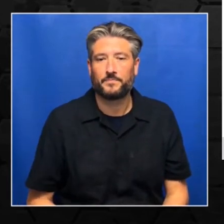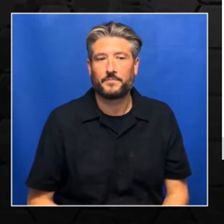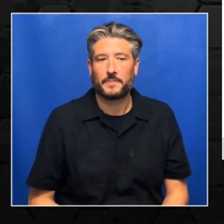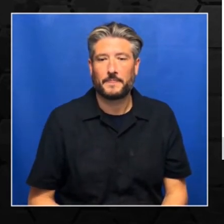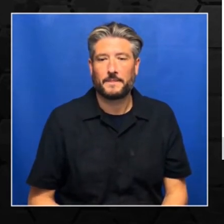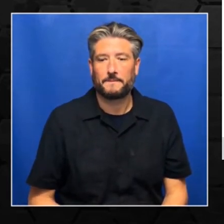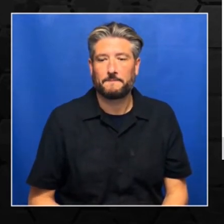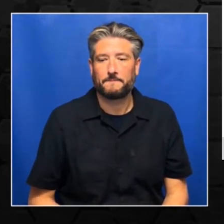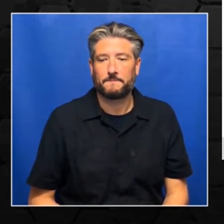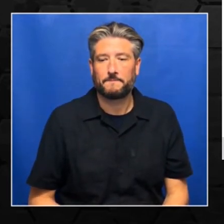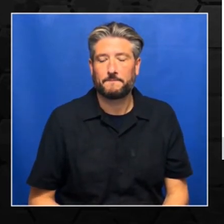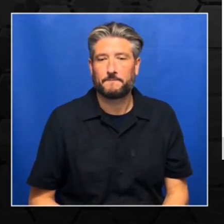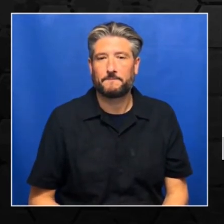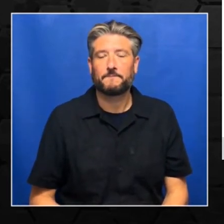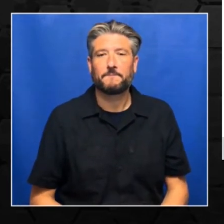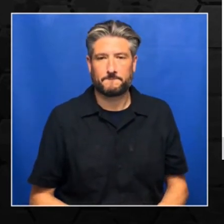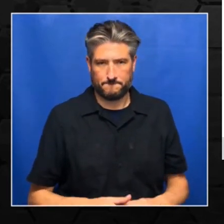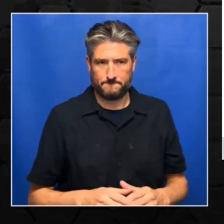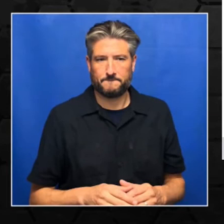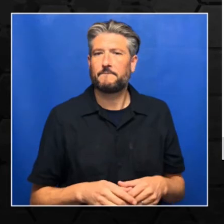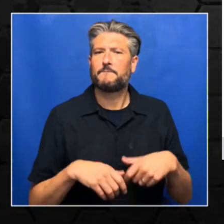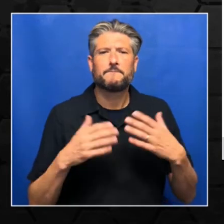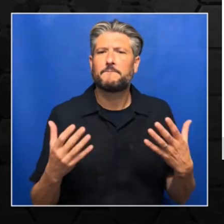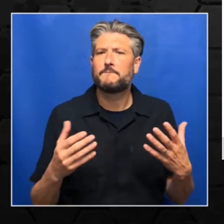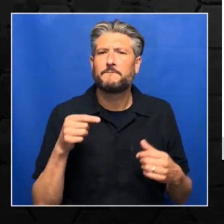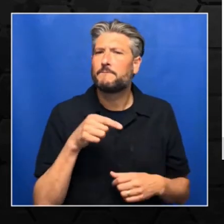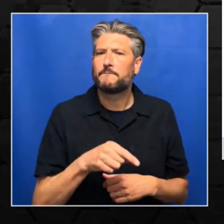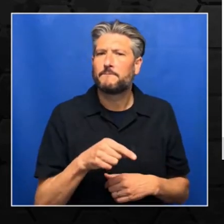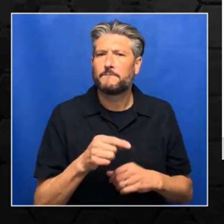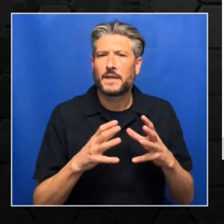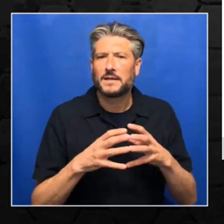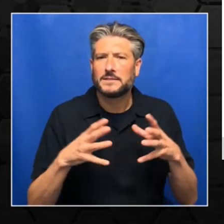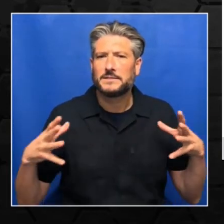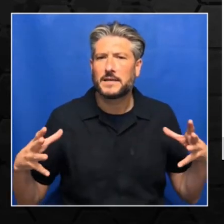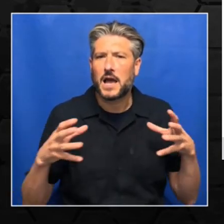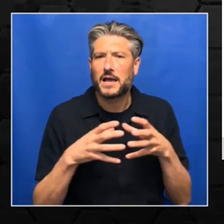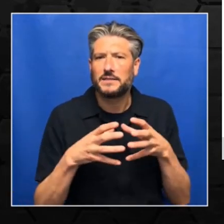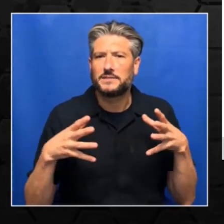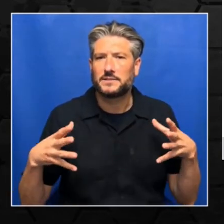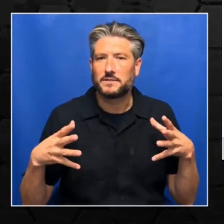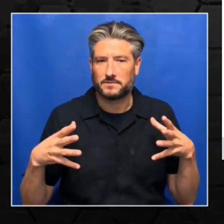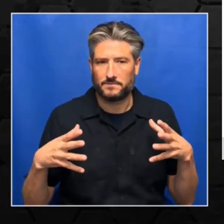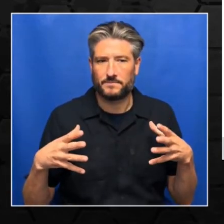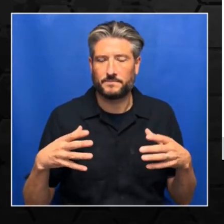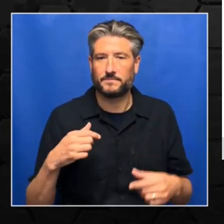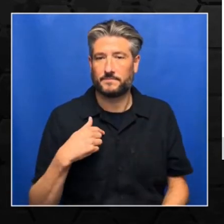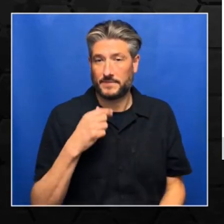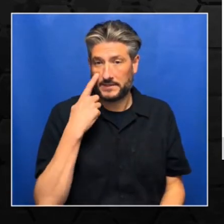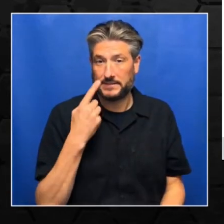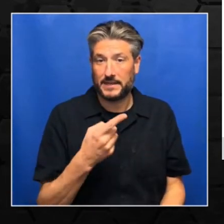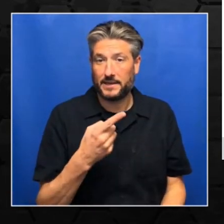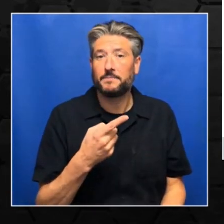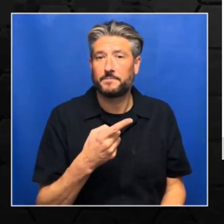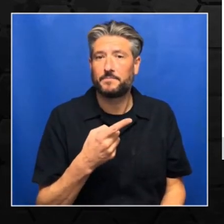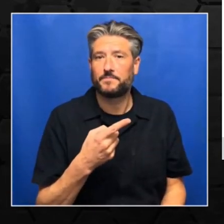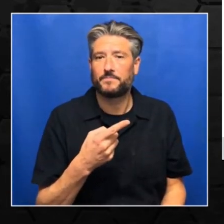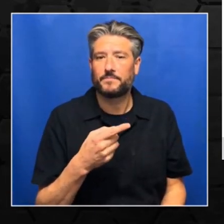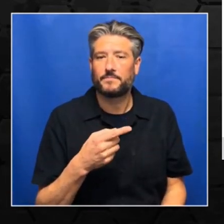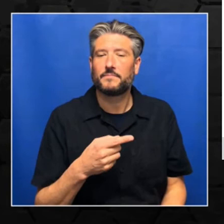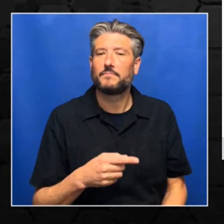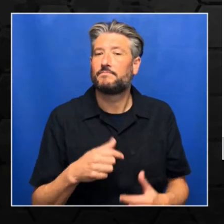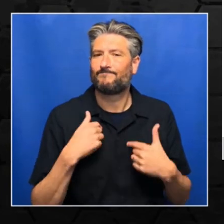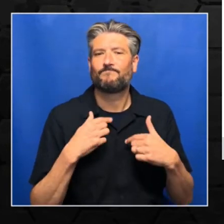Now, what is batch size? Over here, we have even batch size equals to 64. Now, one example I would give you is that,